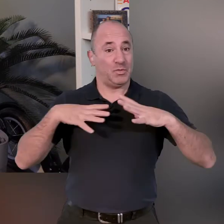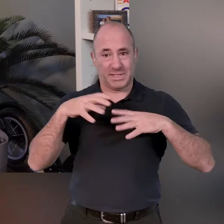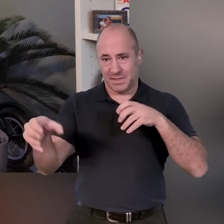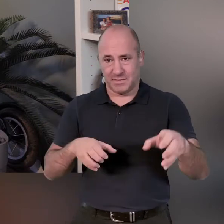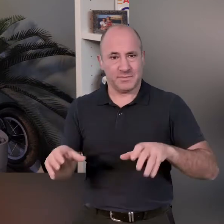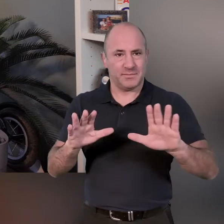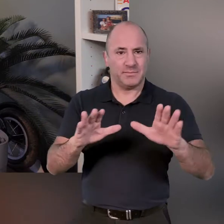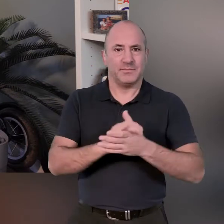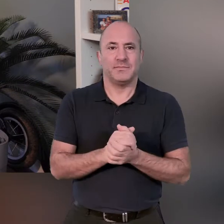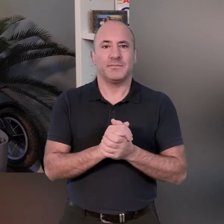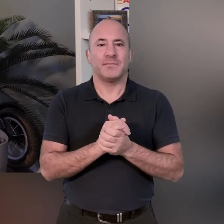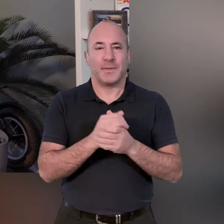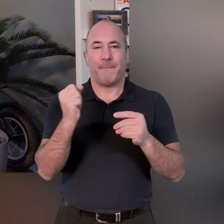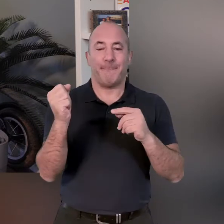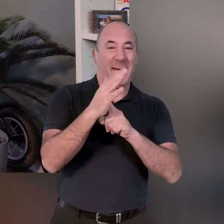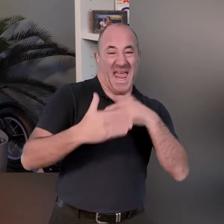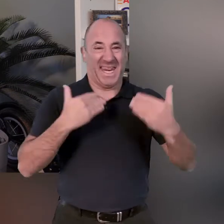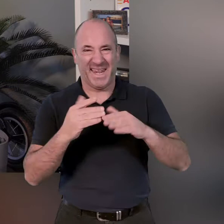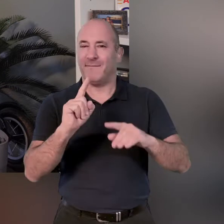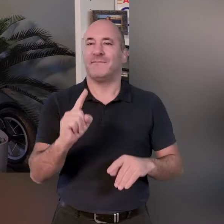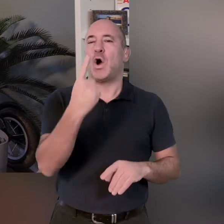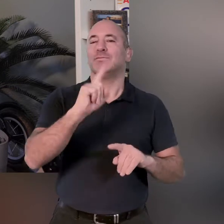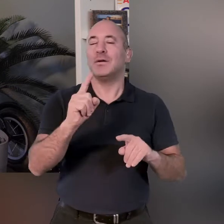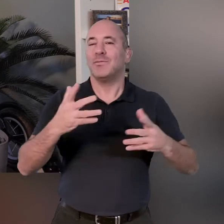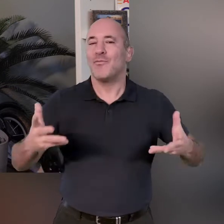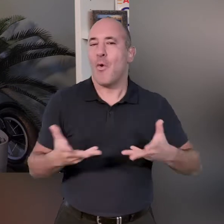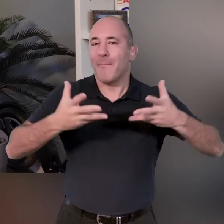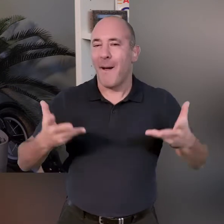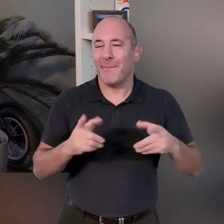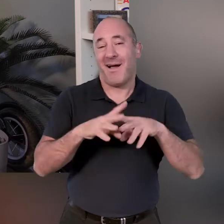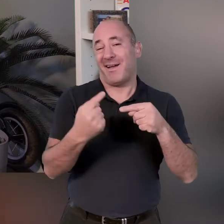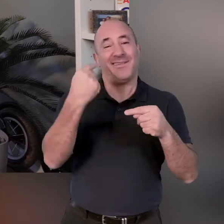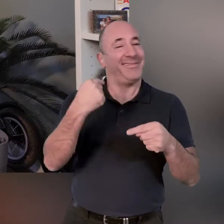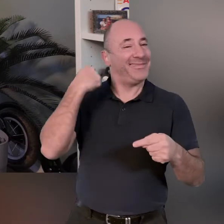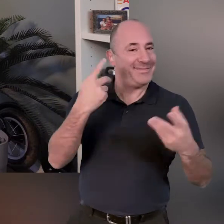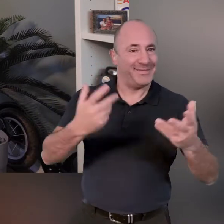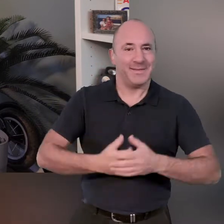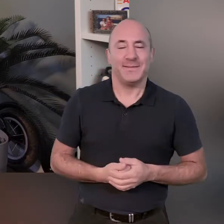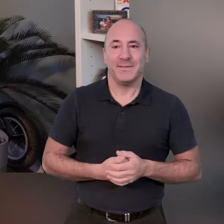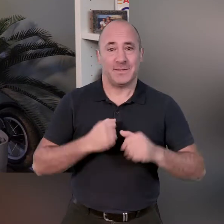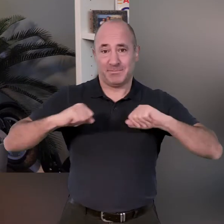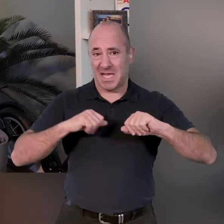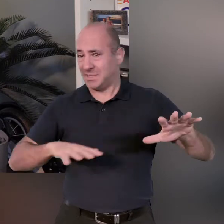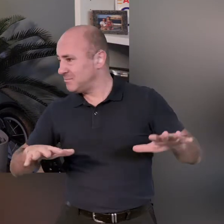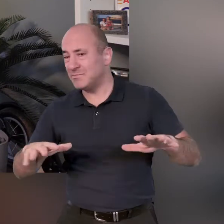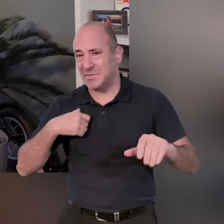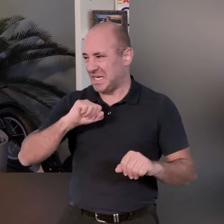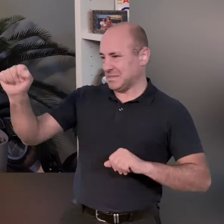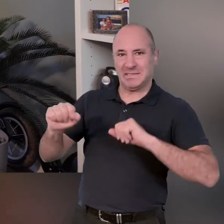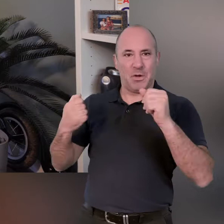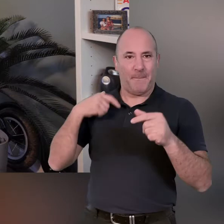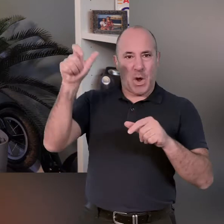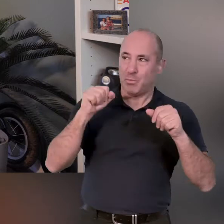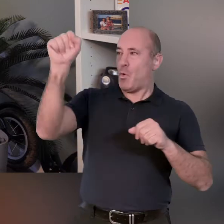so get those ready but before we get onto the main part of the set let's get started with that warm-up like we did before okay so make sure you've got space